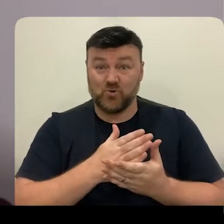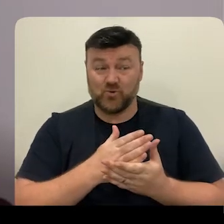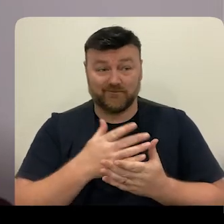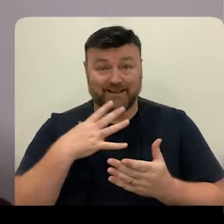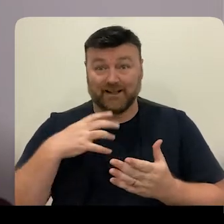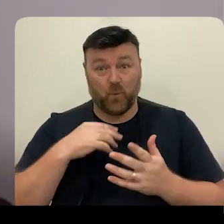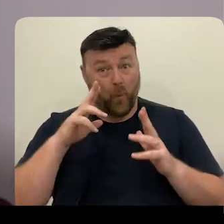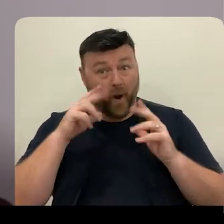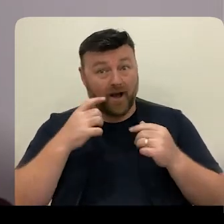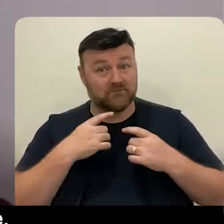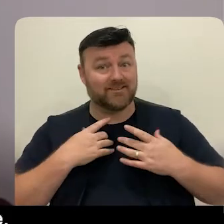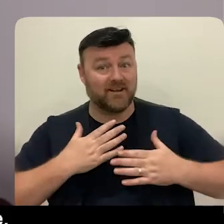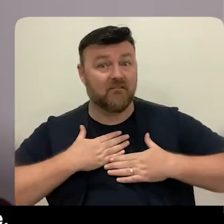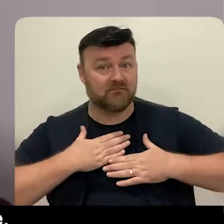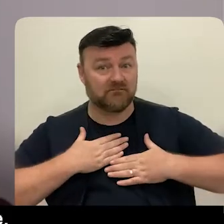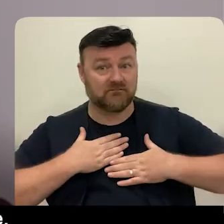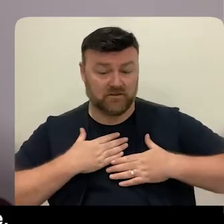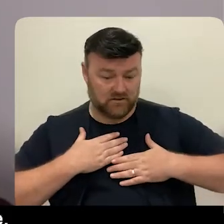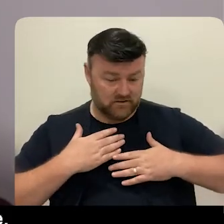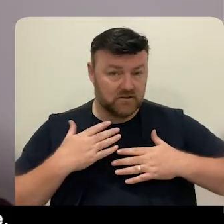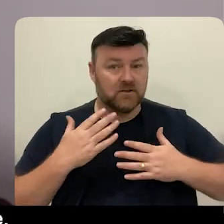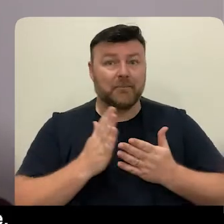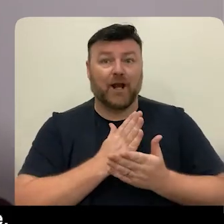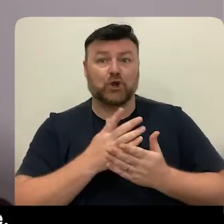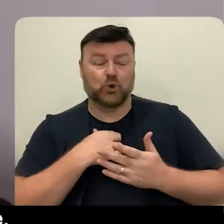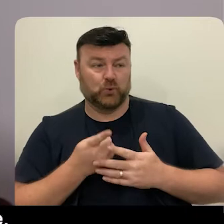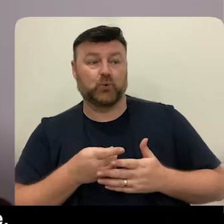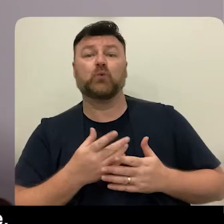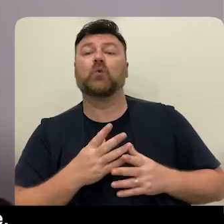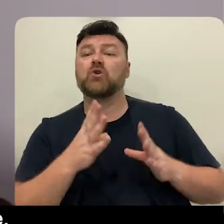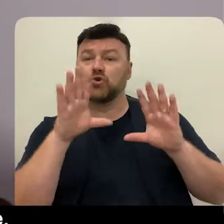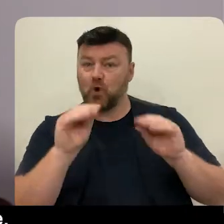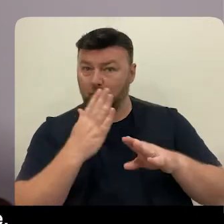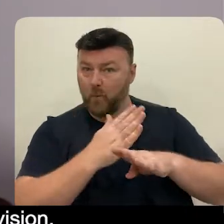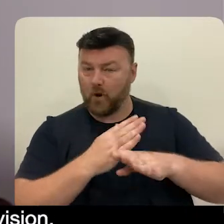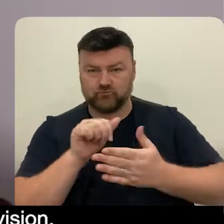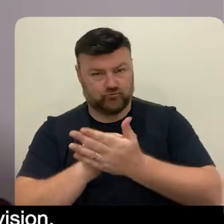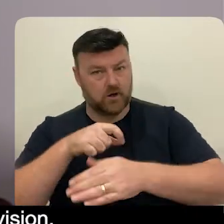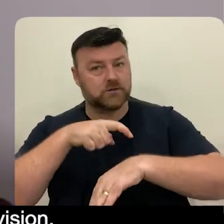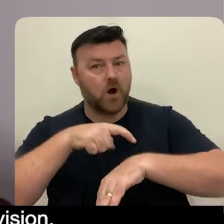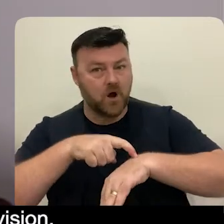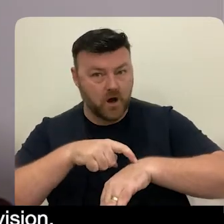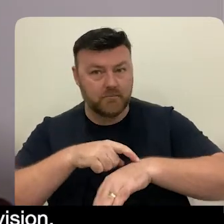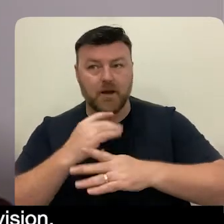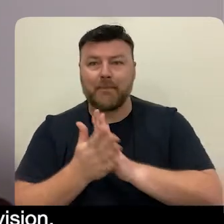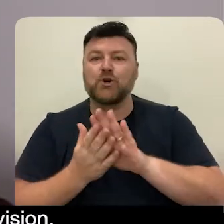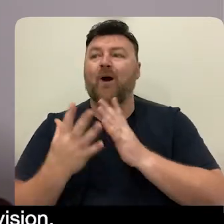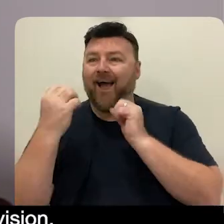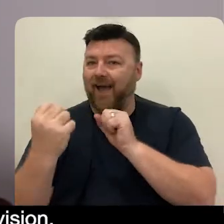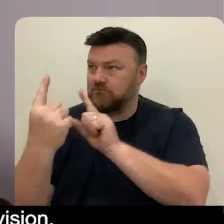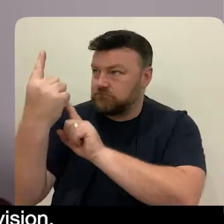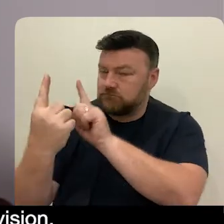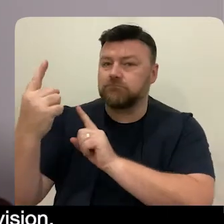yourself, trying as best you can to leave work on time, making sure that you have regular clinical